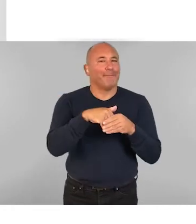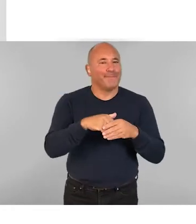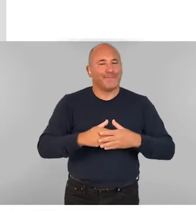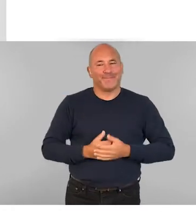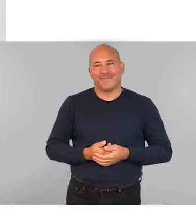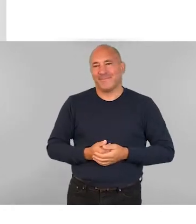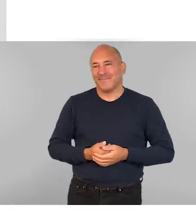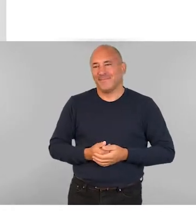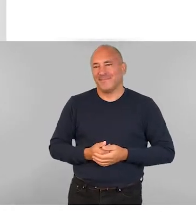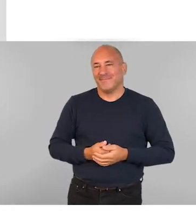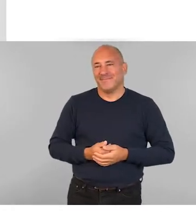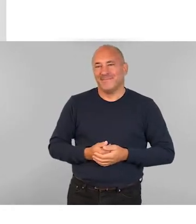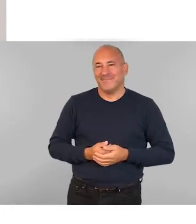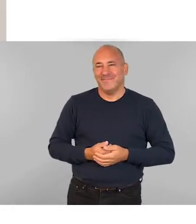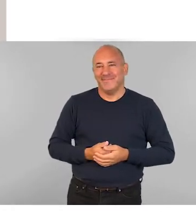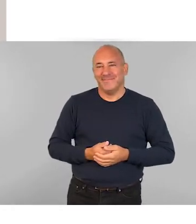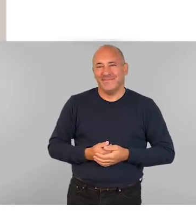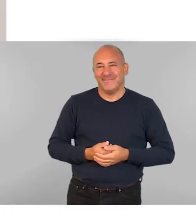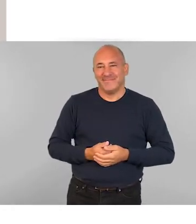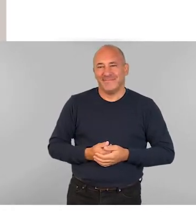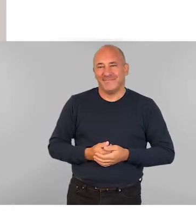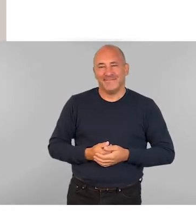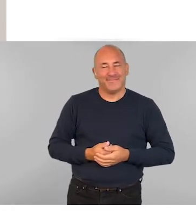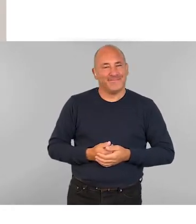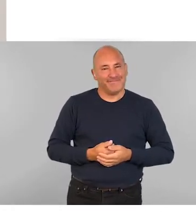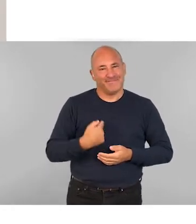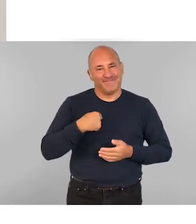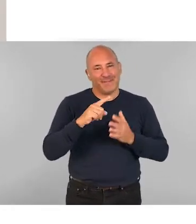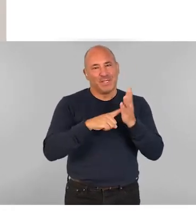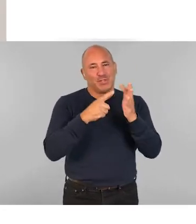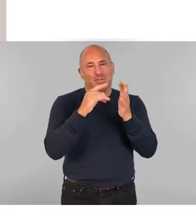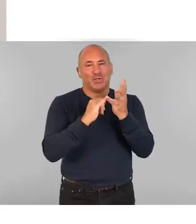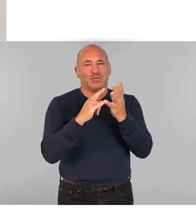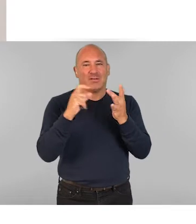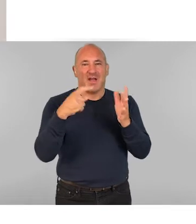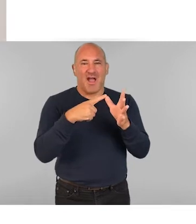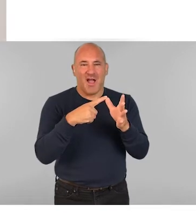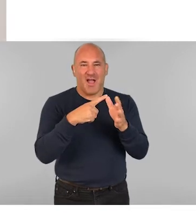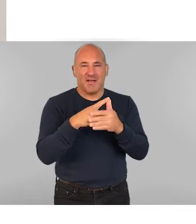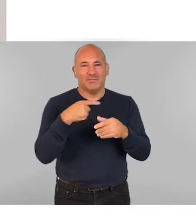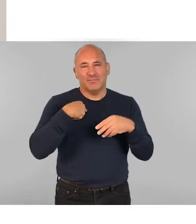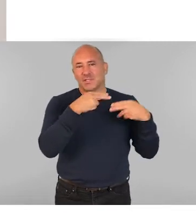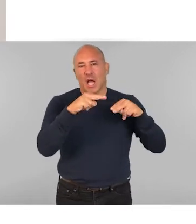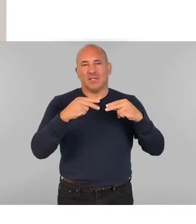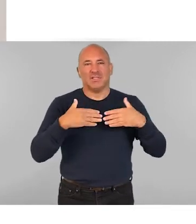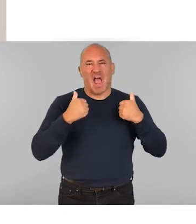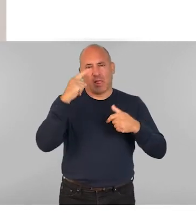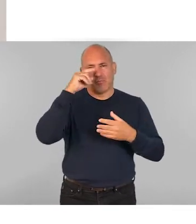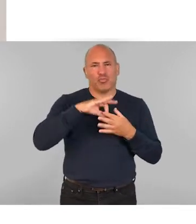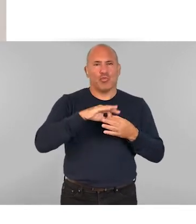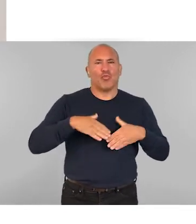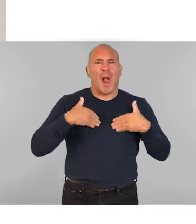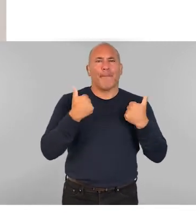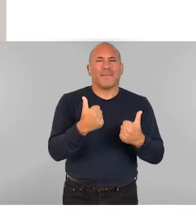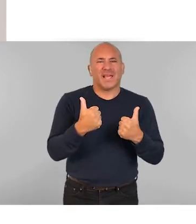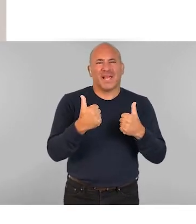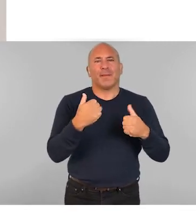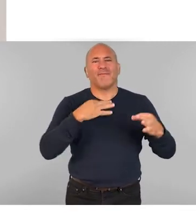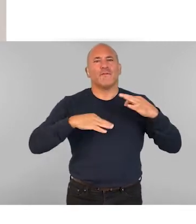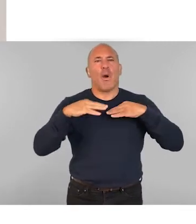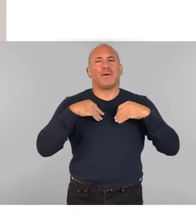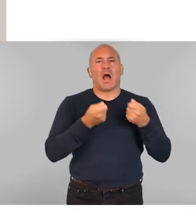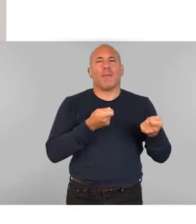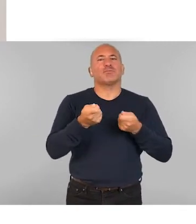welcoming for everyone who dances. Hi, my name is Jessica Lowe. I'm the Dancer's Health, Wellbeing and Performance Administrator here at One Dance UK